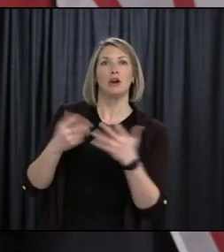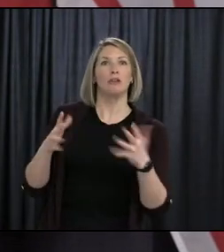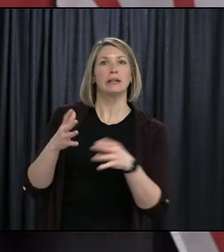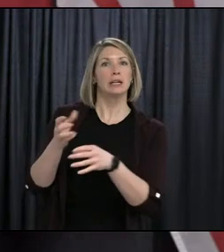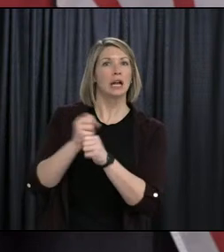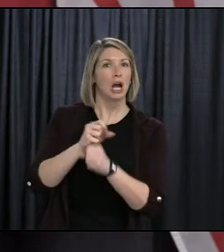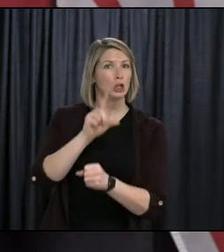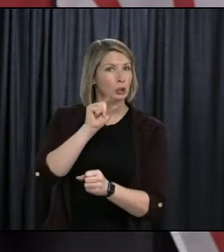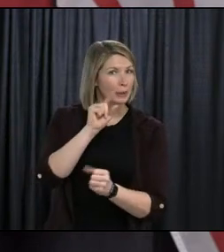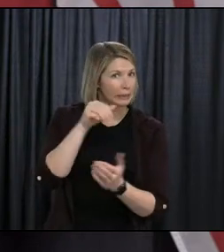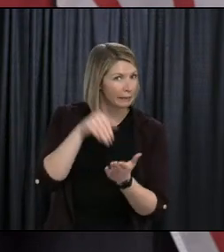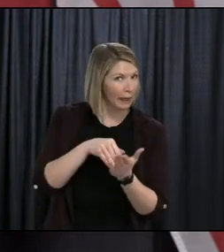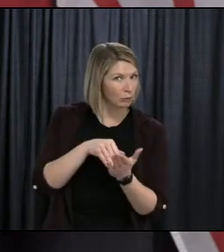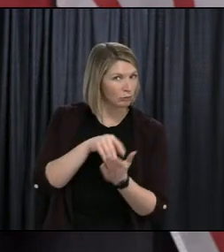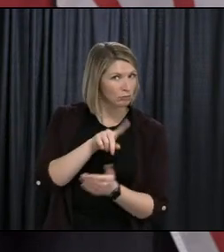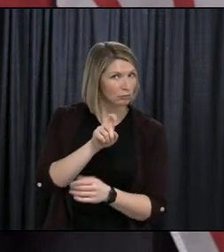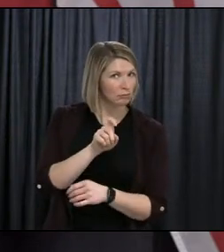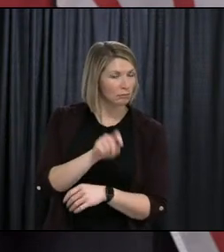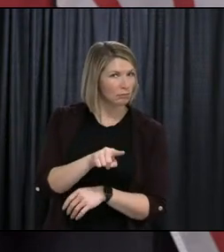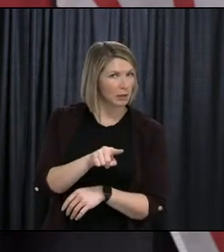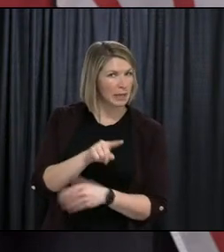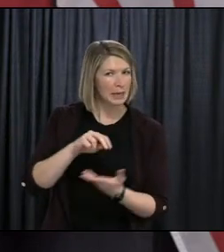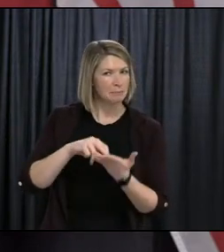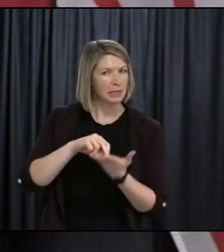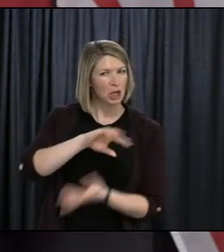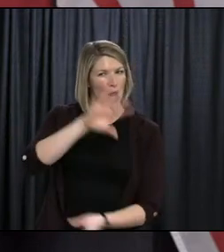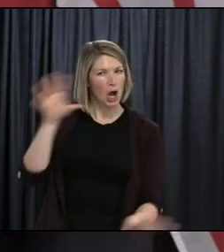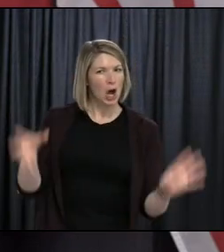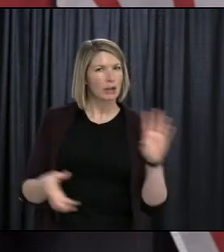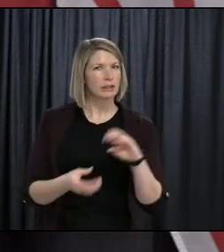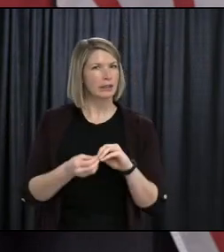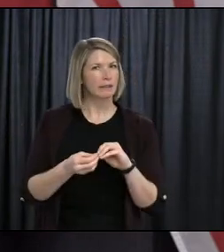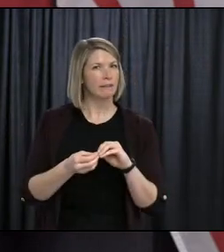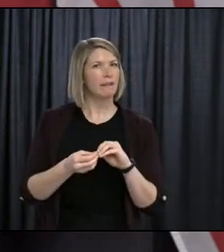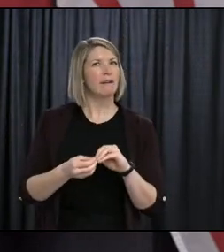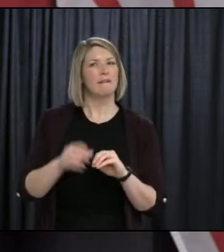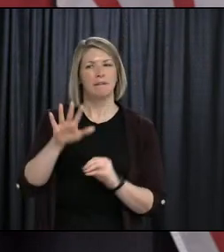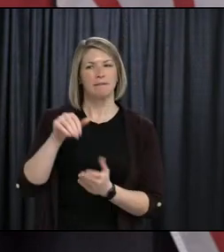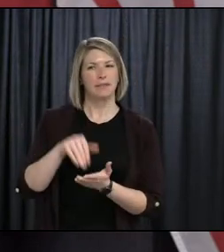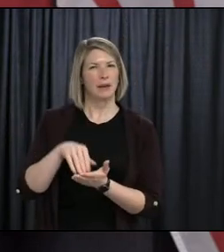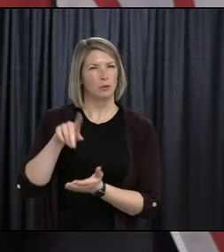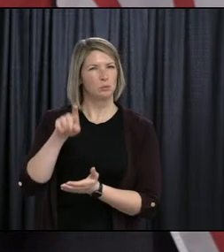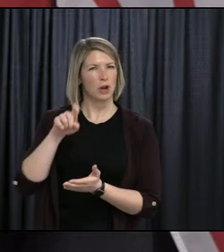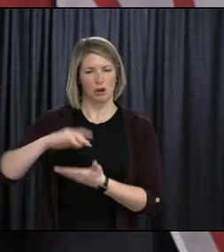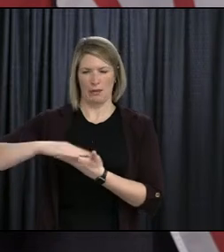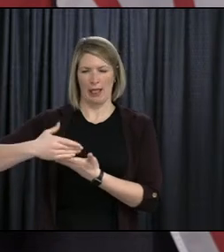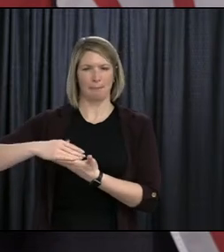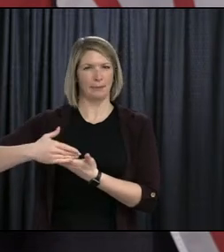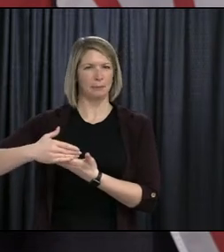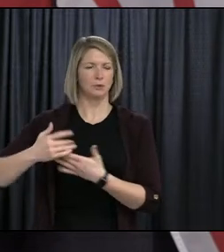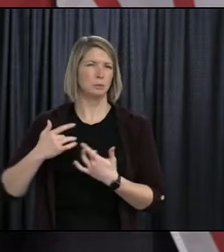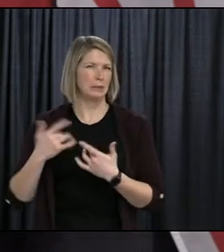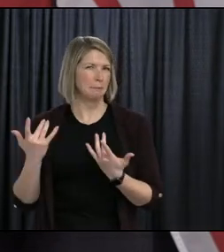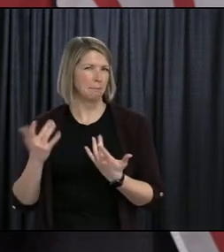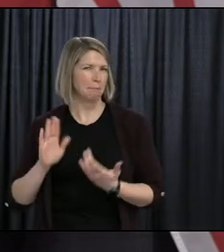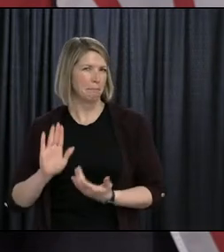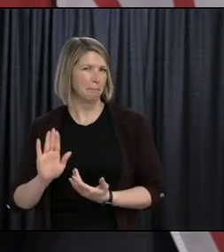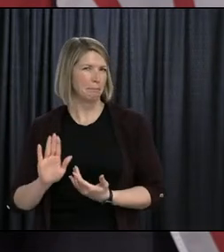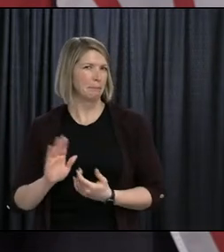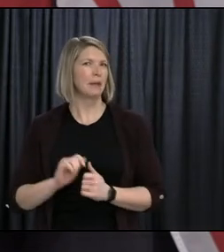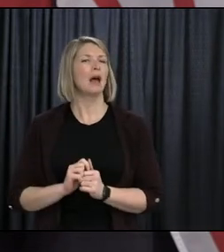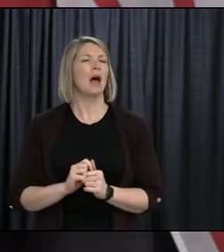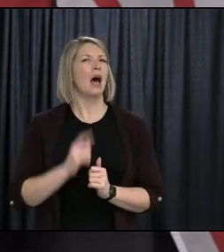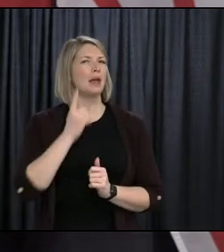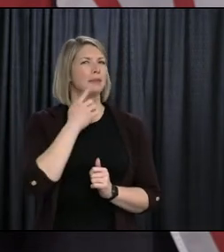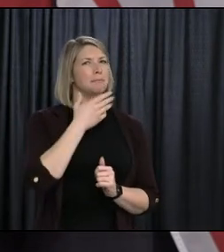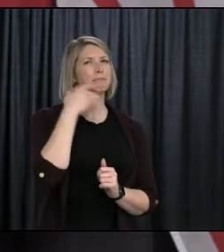And I think part of the order was also 5,100 laptops. What's the status of those as well? I'll ask